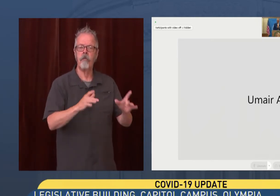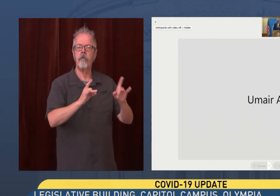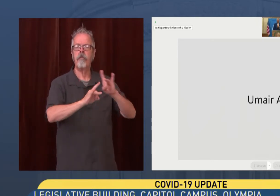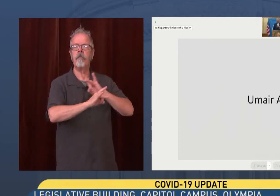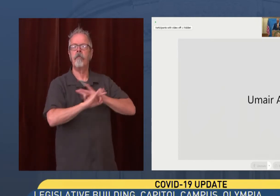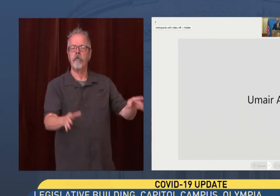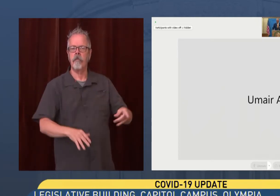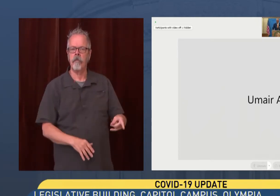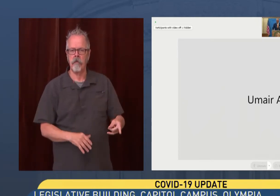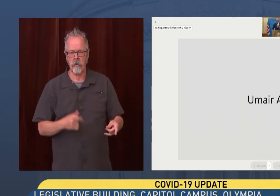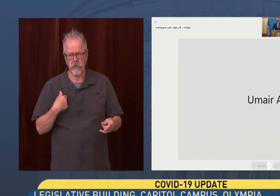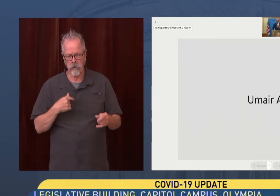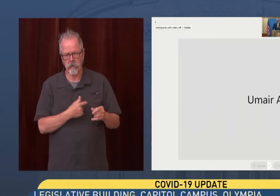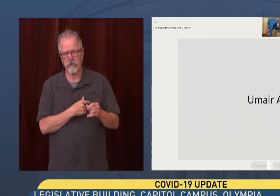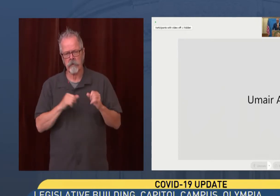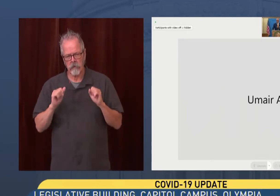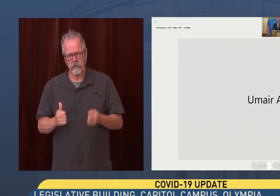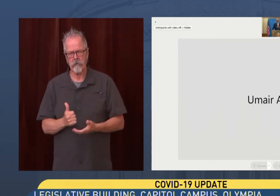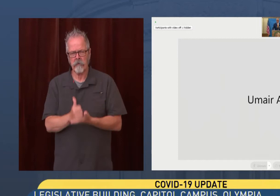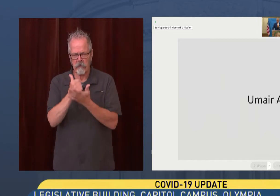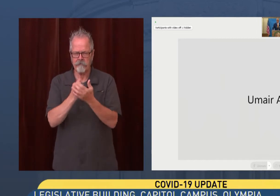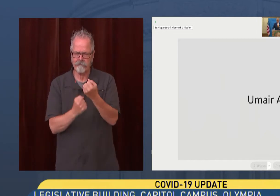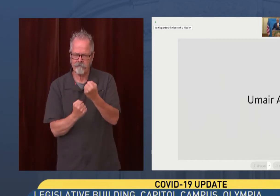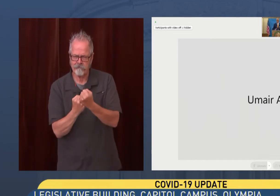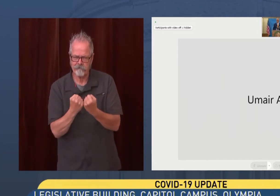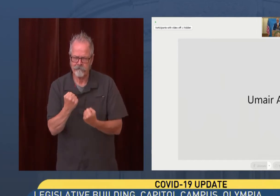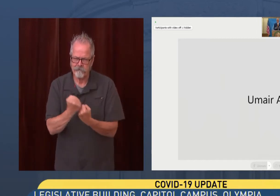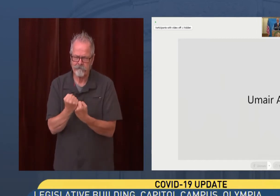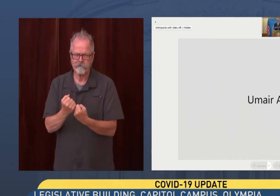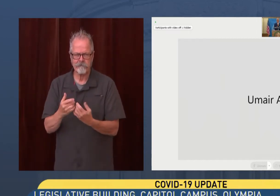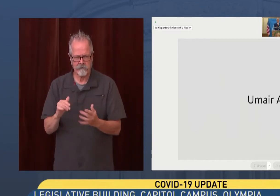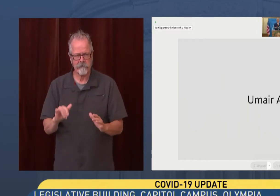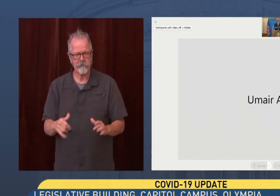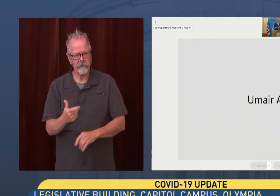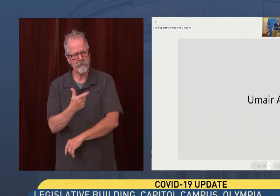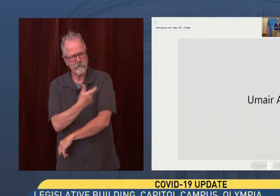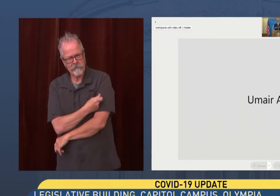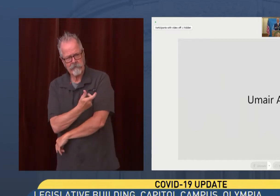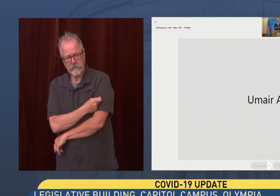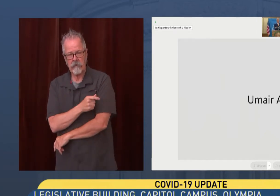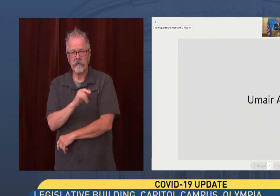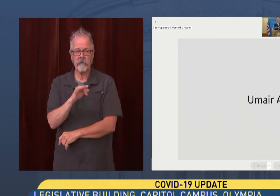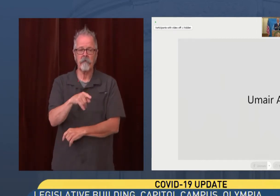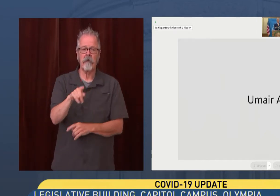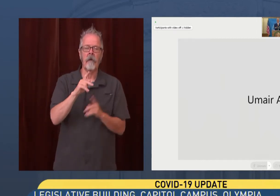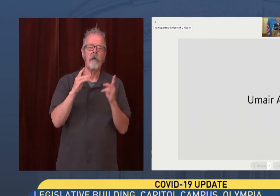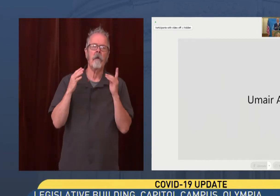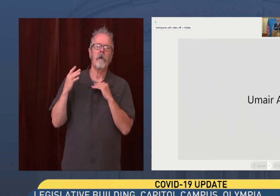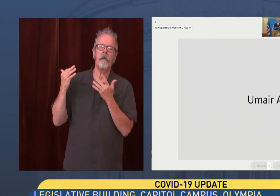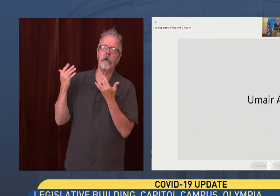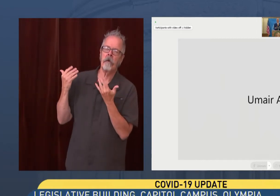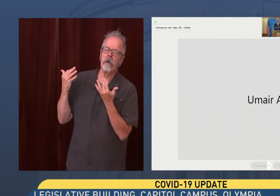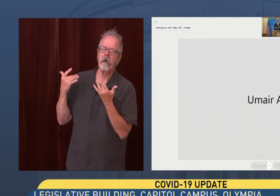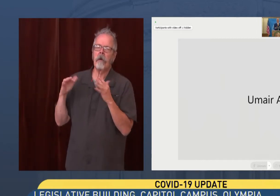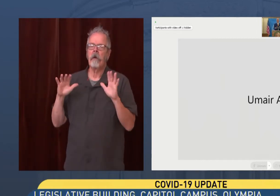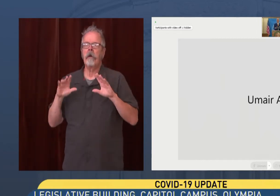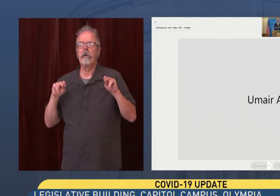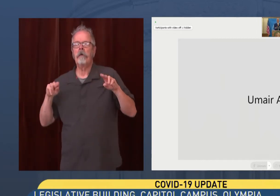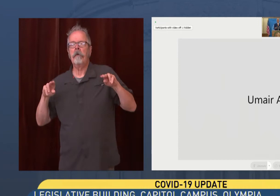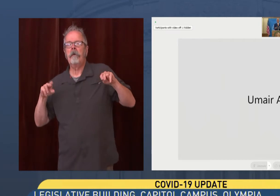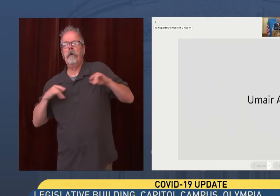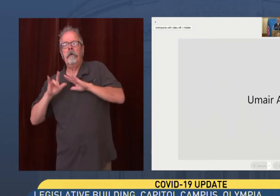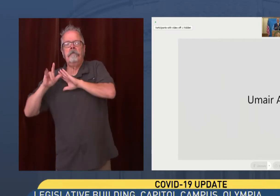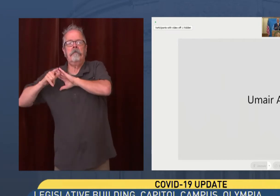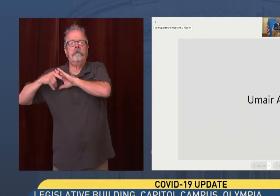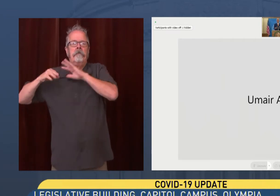and that is to get vaccinated. If you are still waiting to get vaccinated, we're encouraging people it's easier than ever to